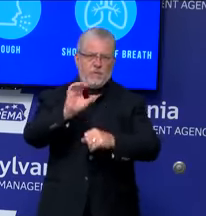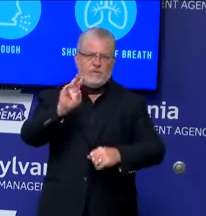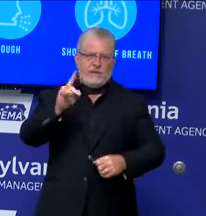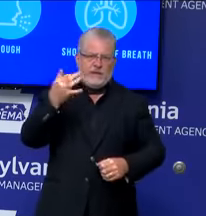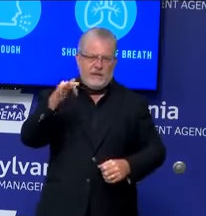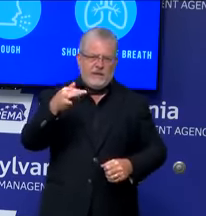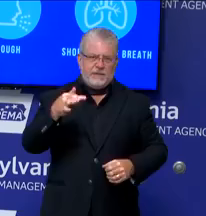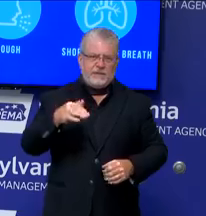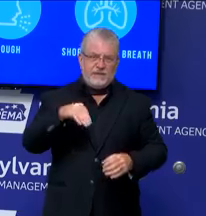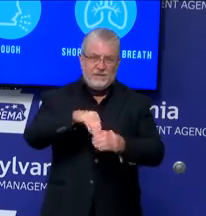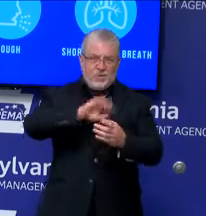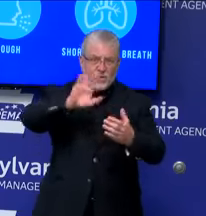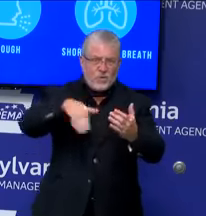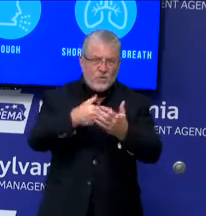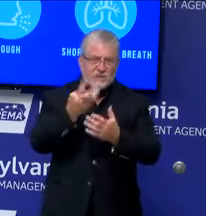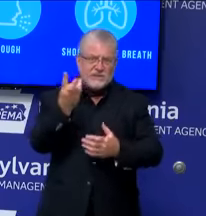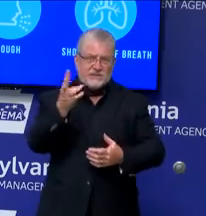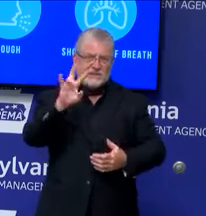67 counties.